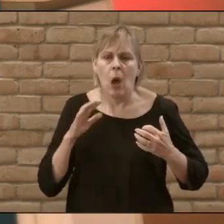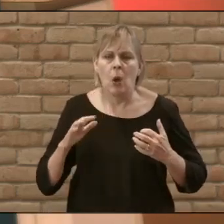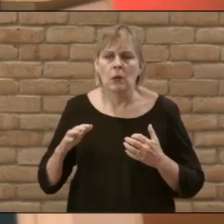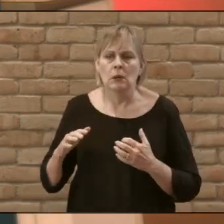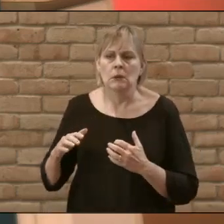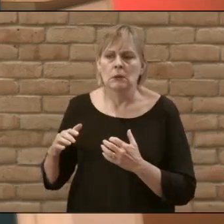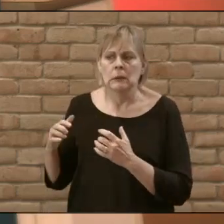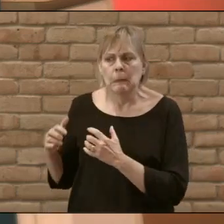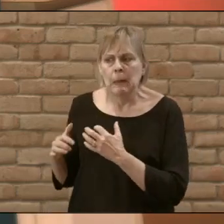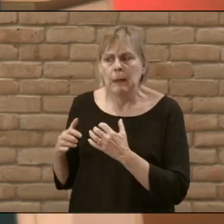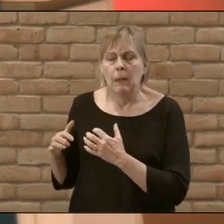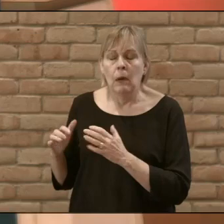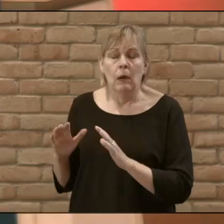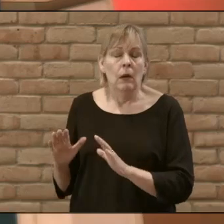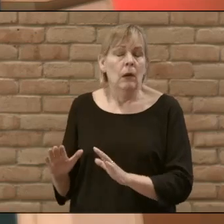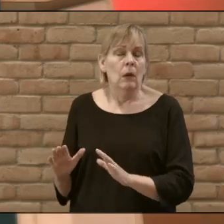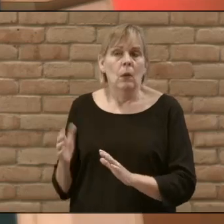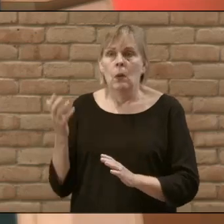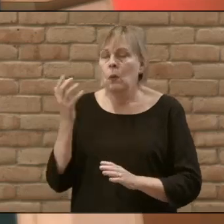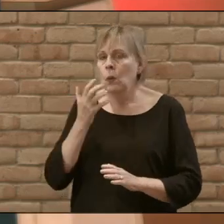setting specifically